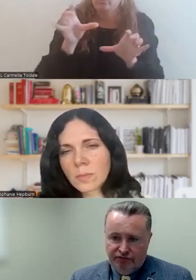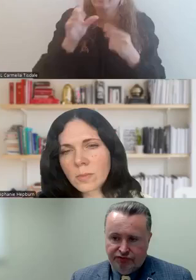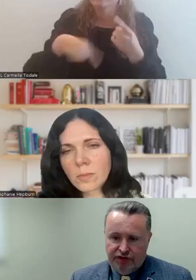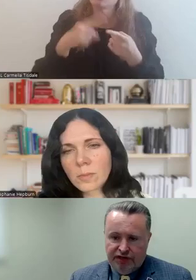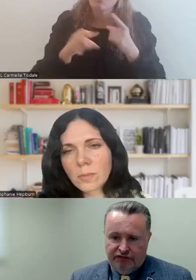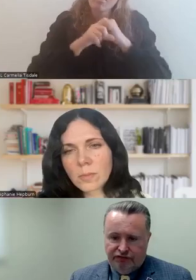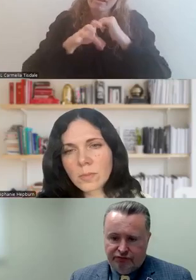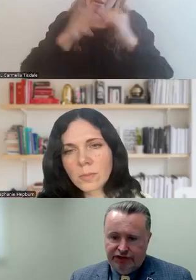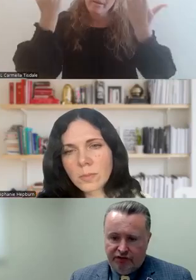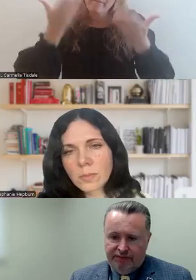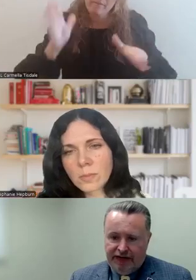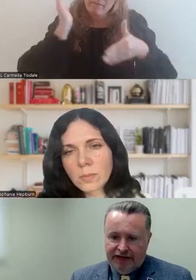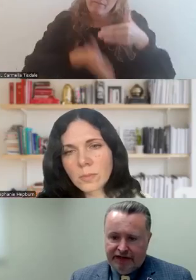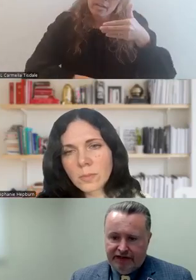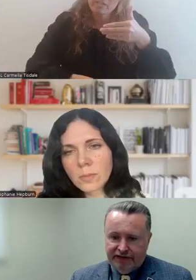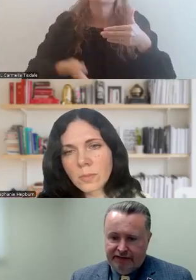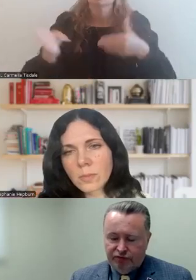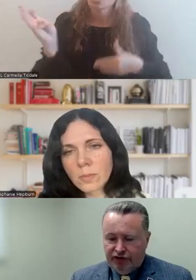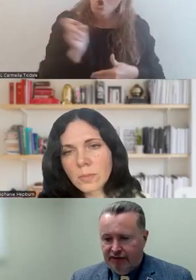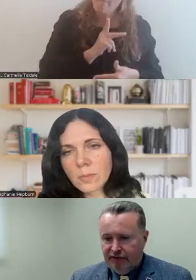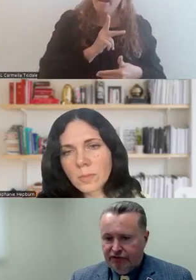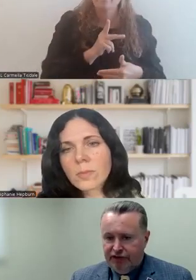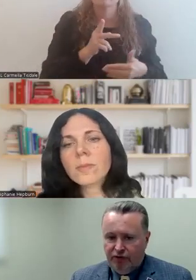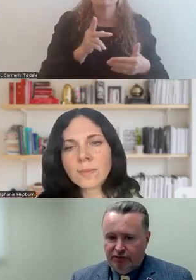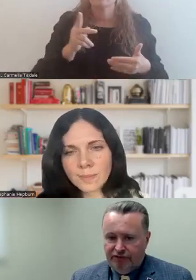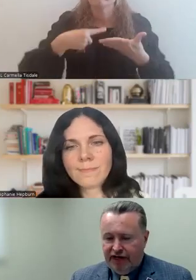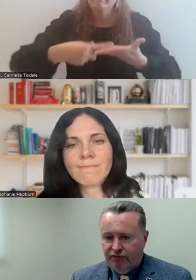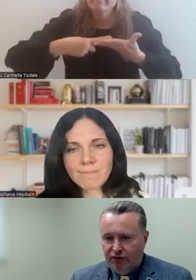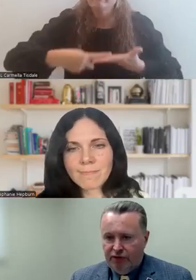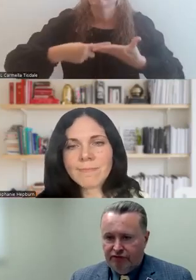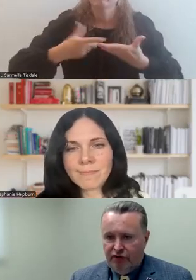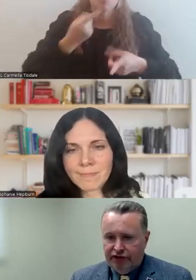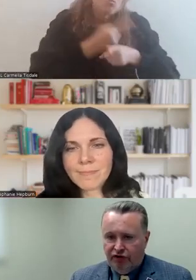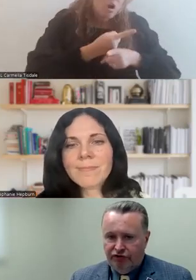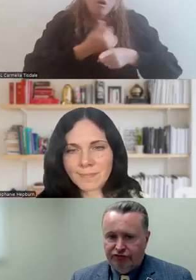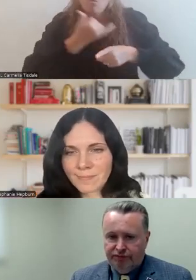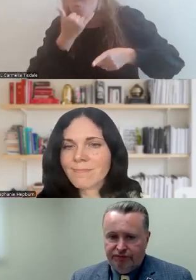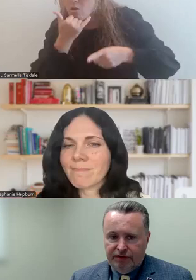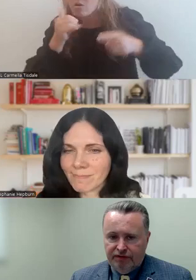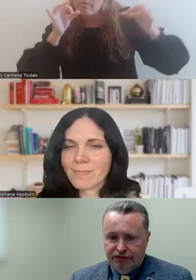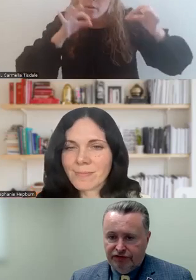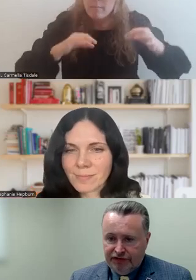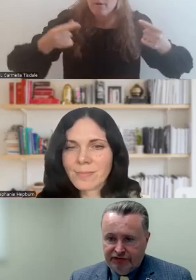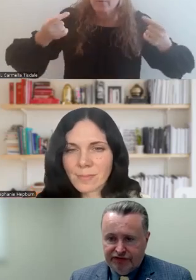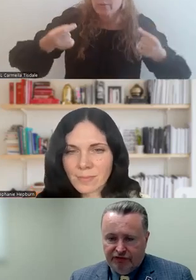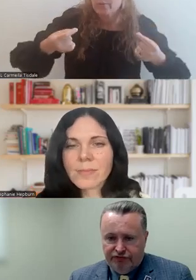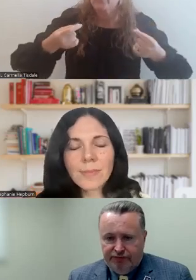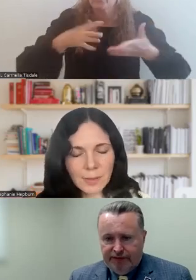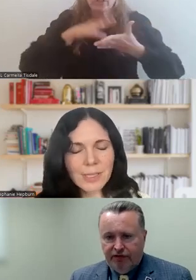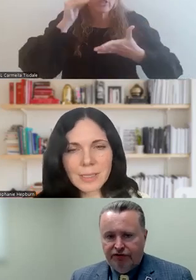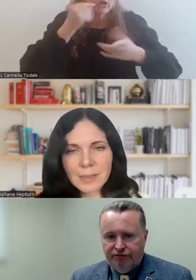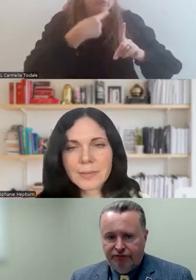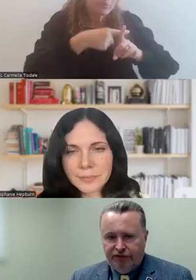campaign's over, is to really go back and tabletop and look at what went right, what went wrong and learn from the good things